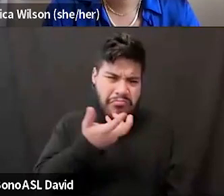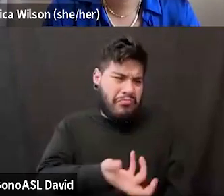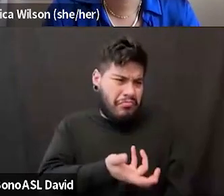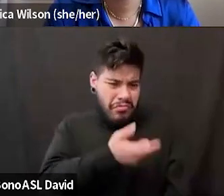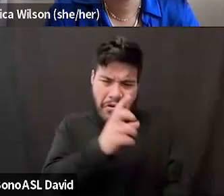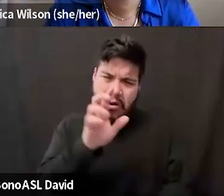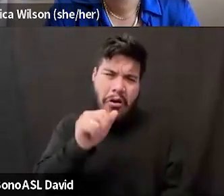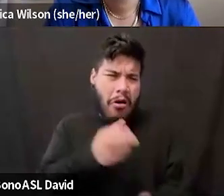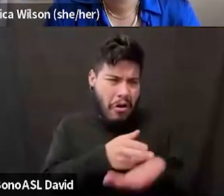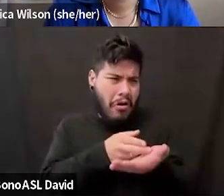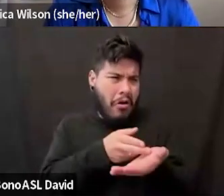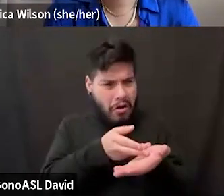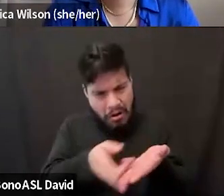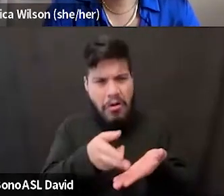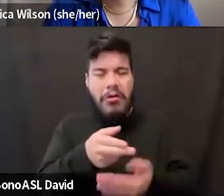Um,